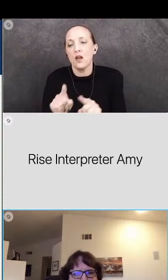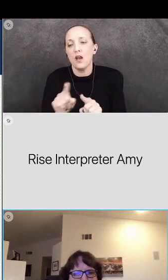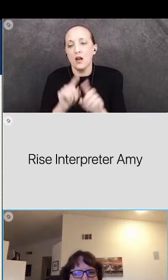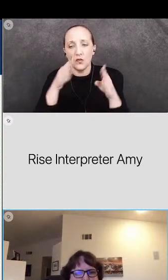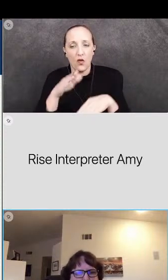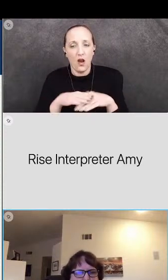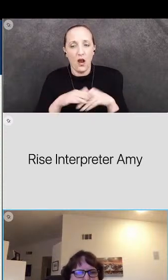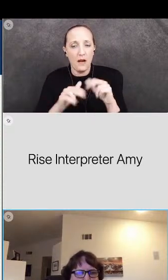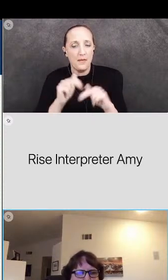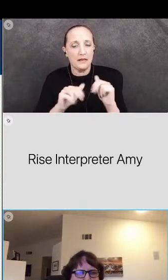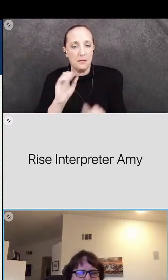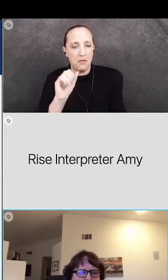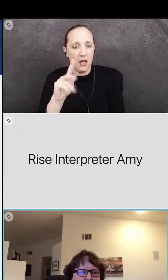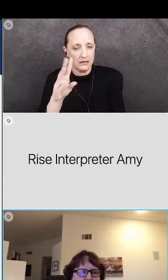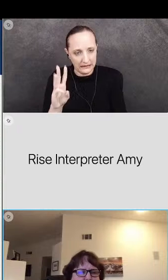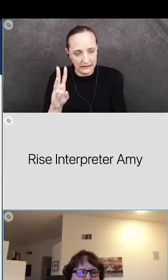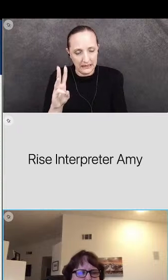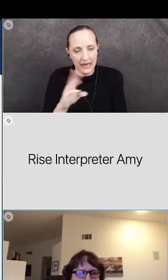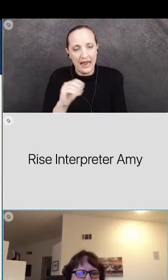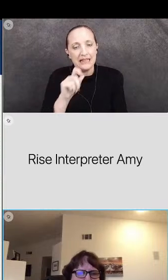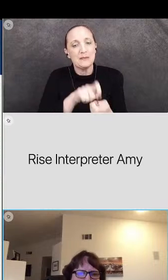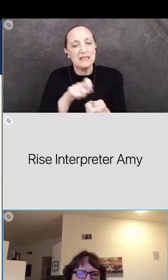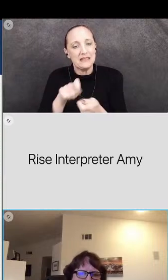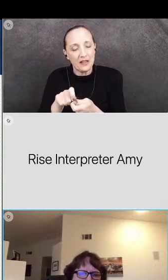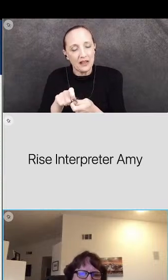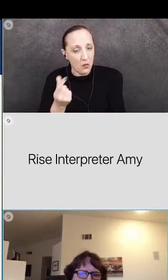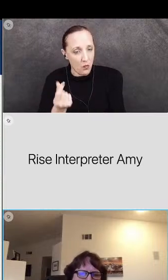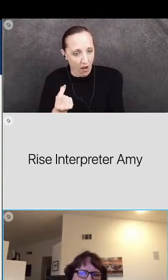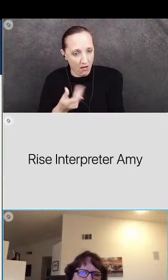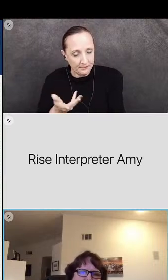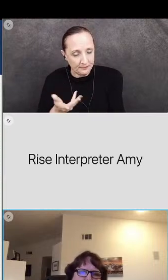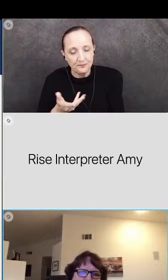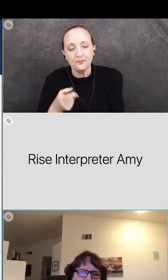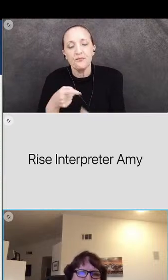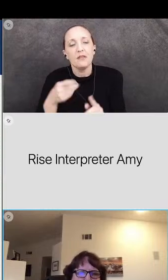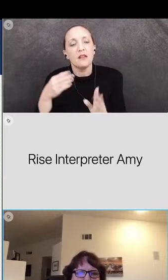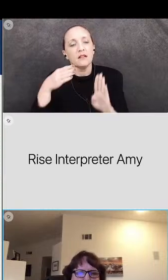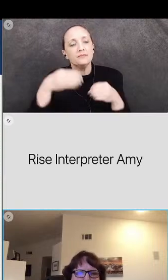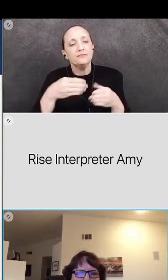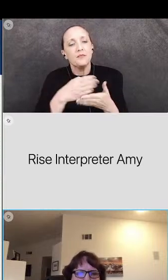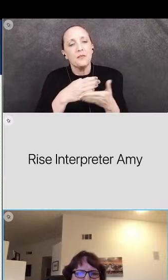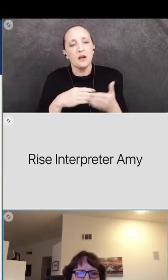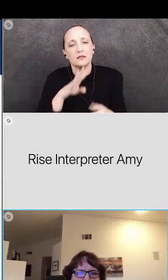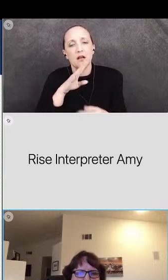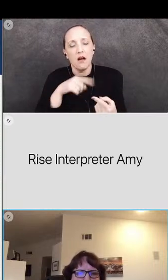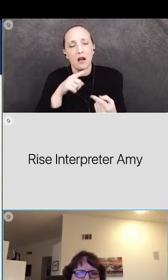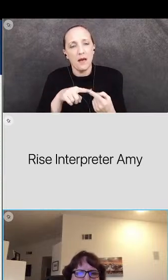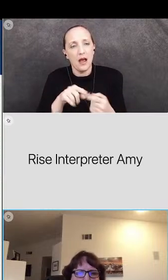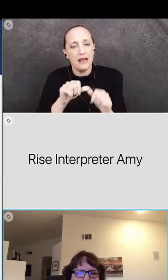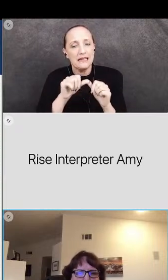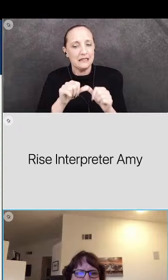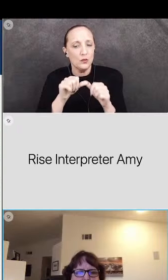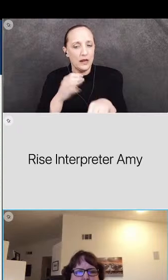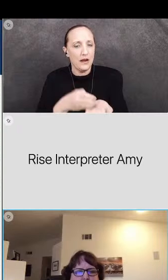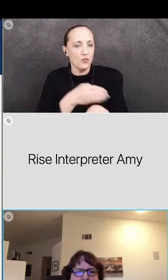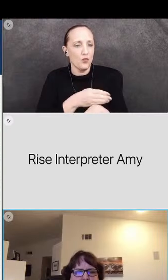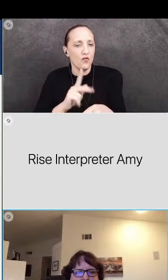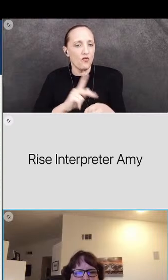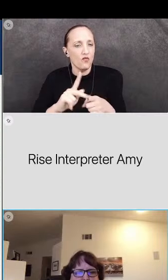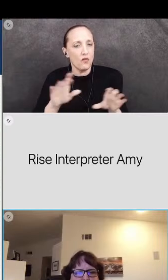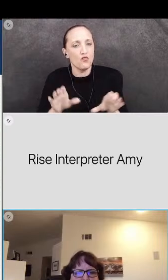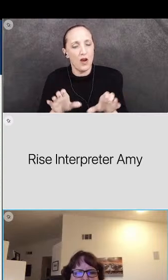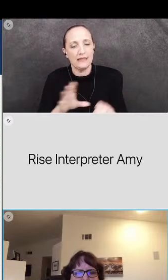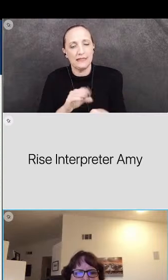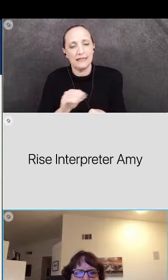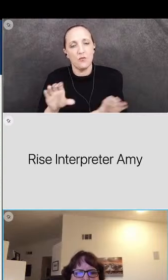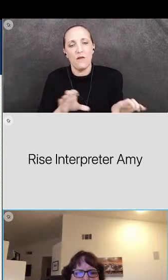building block six and specifically um the piece where it says continually improved professional practice and the performance of